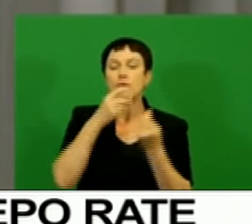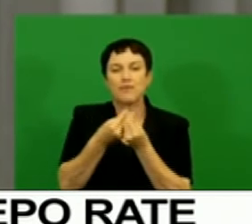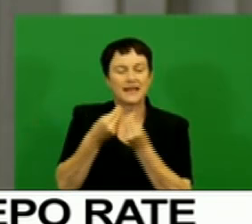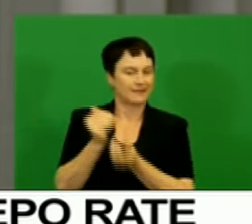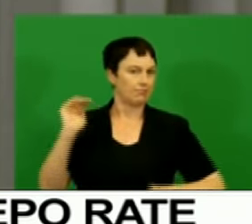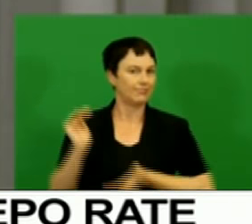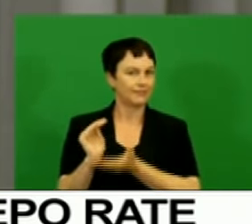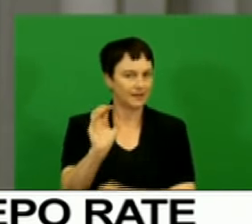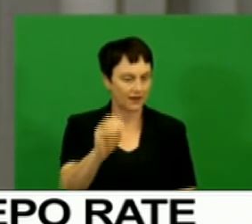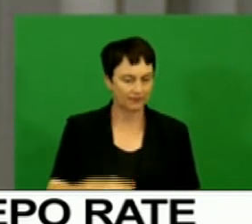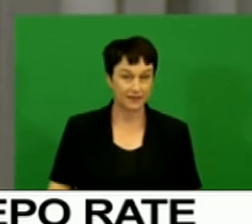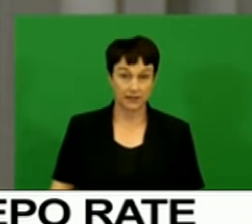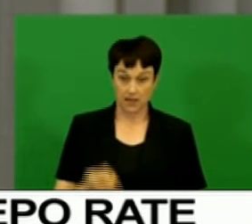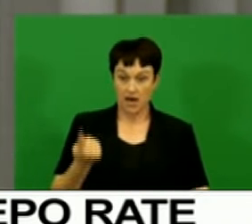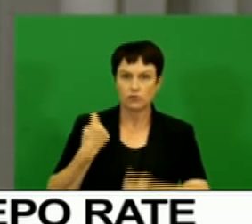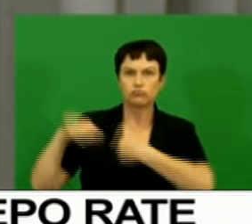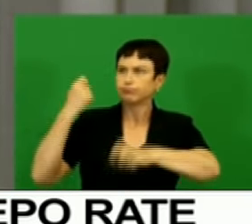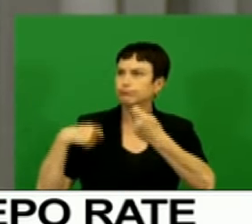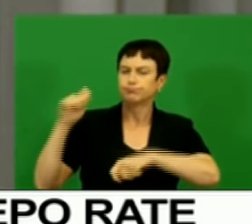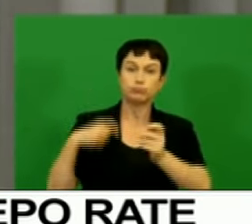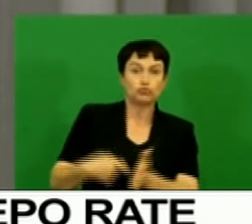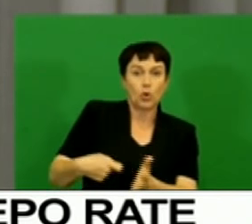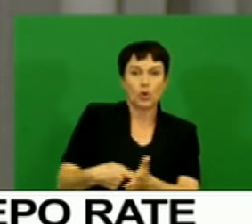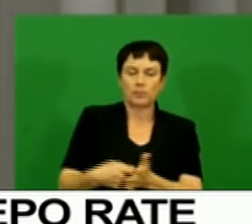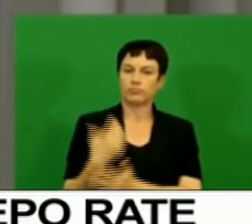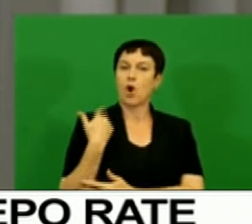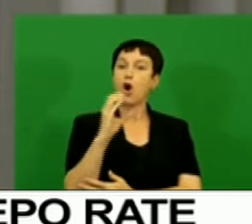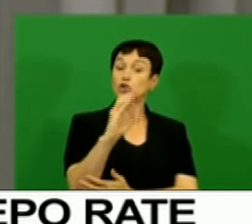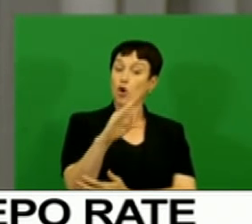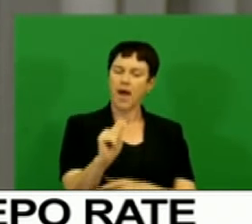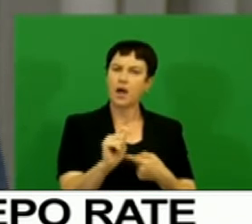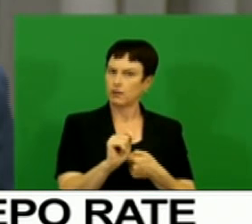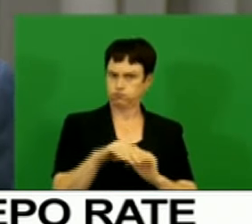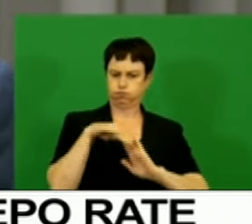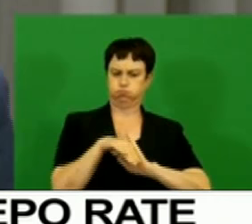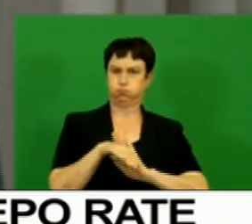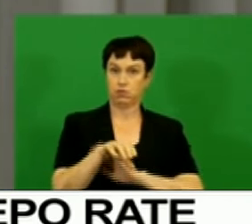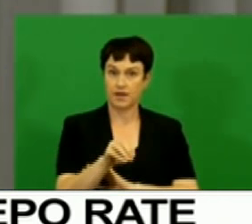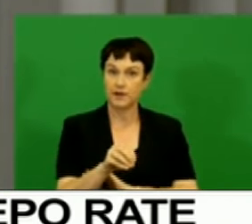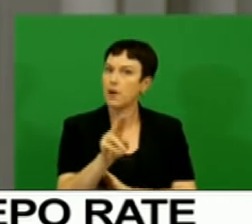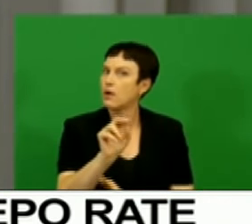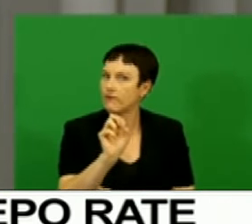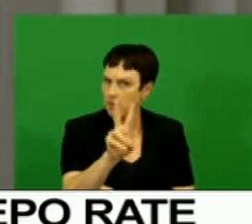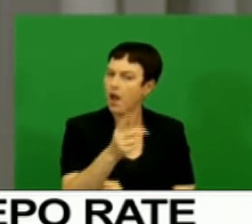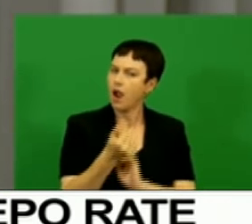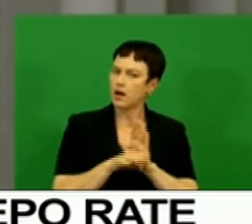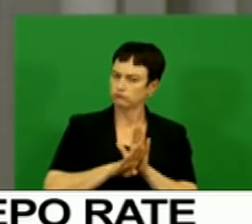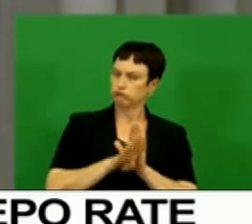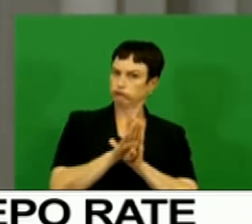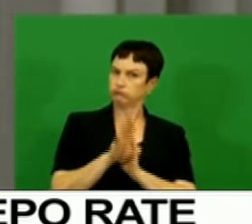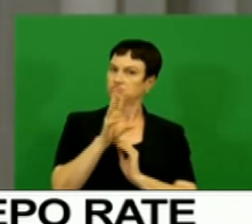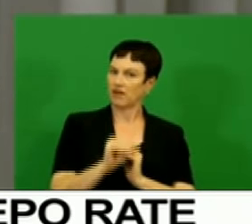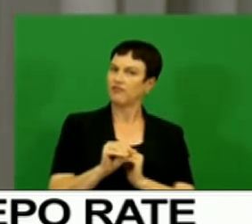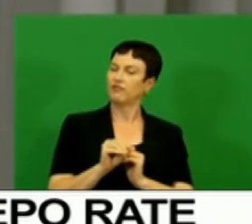Real retail trade sales declined in October, but increased markedly in November on a month